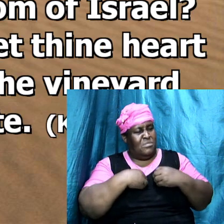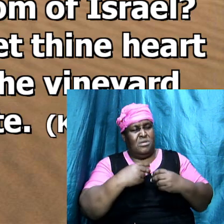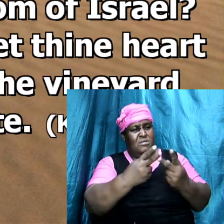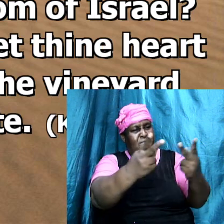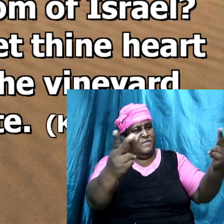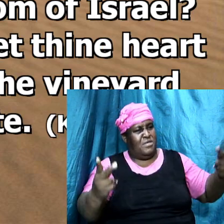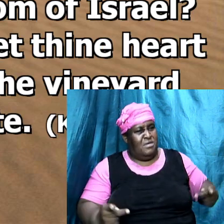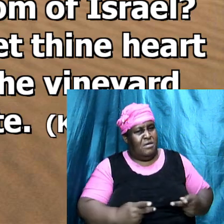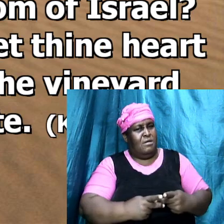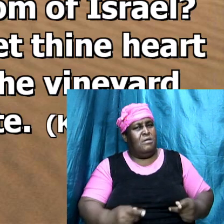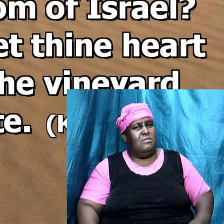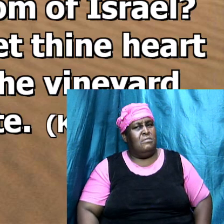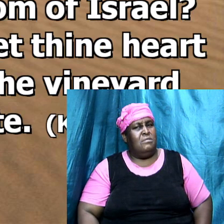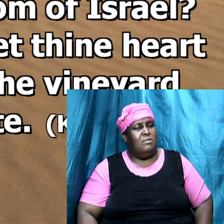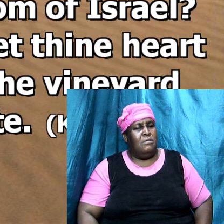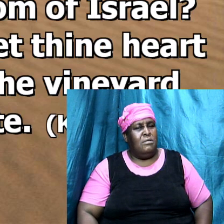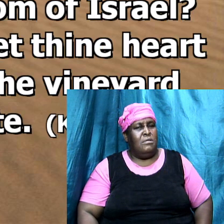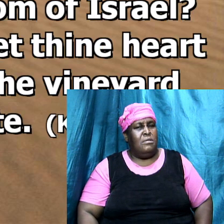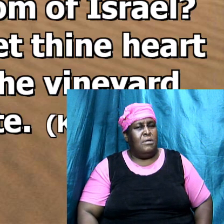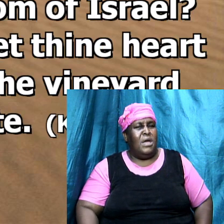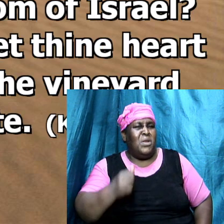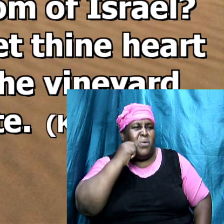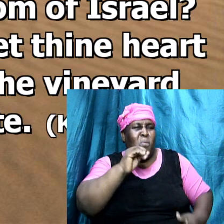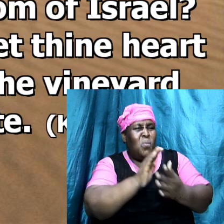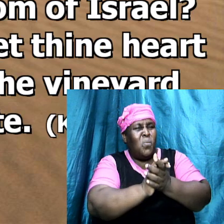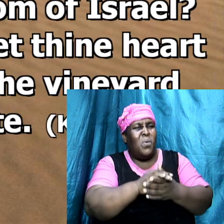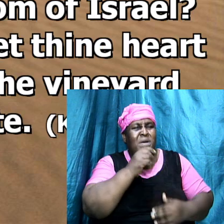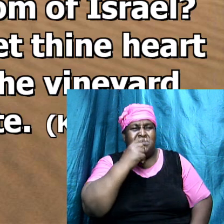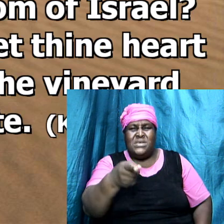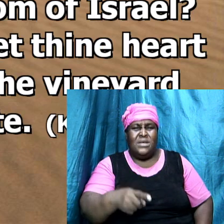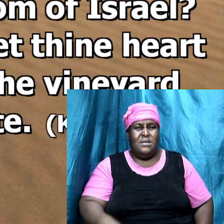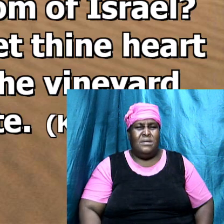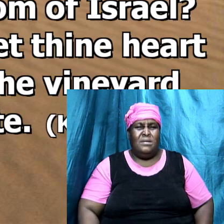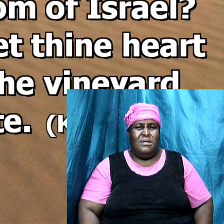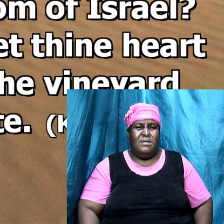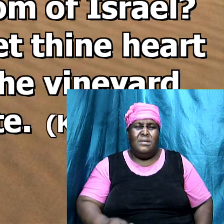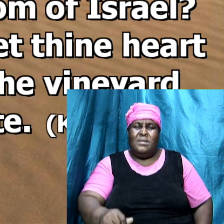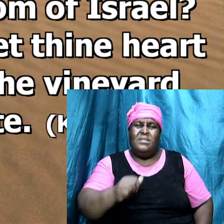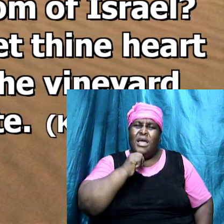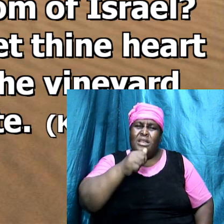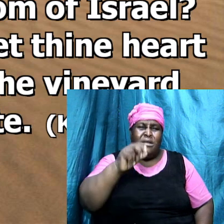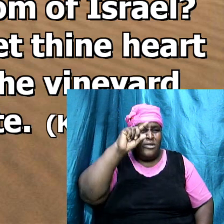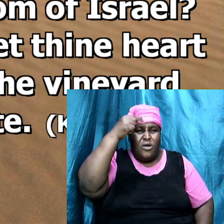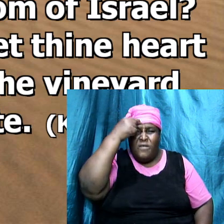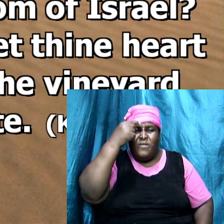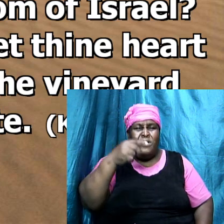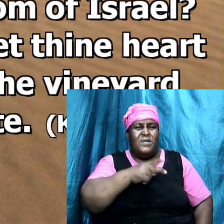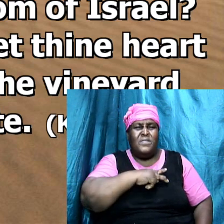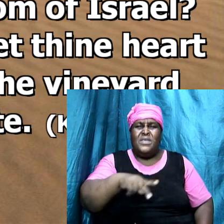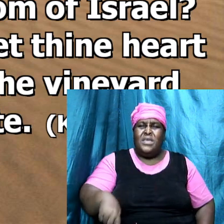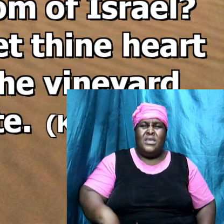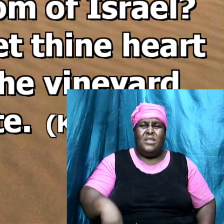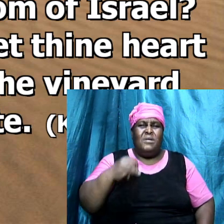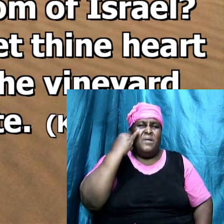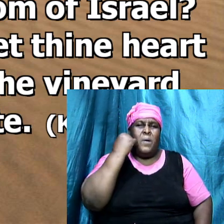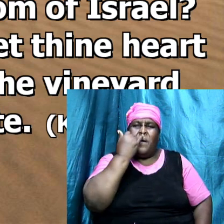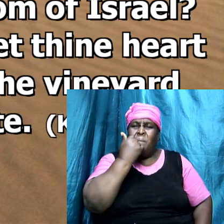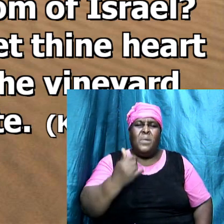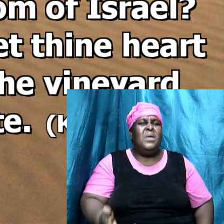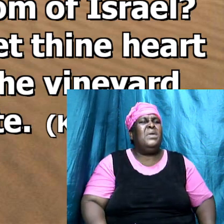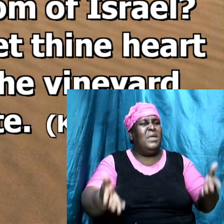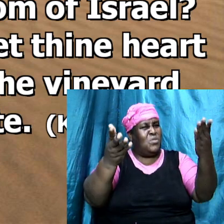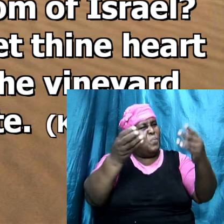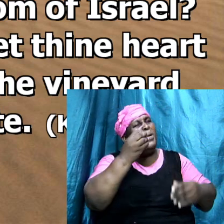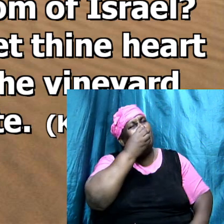and Jezebel his wife said unto him dost thou not govern the kingdom of Israel arise and eat bread